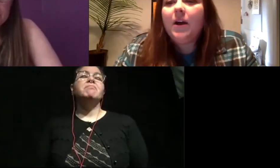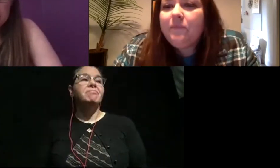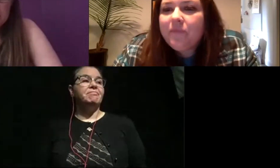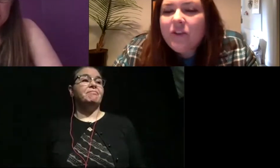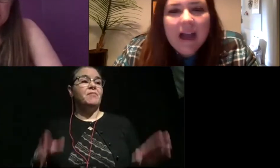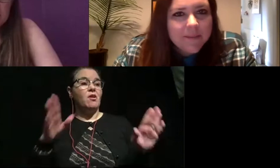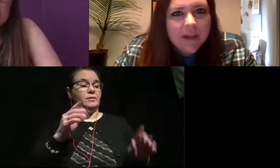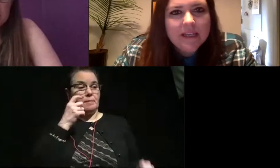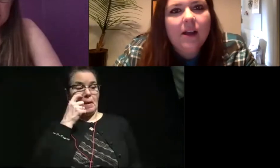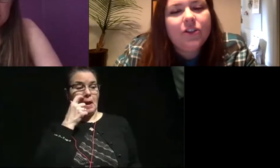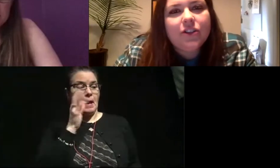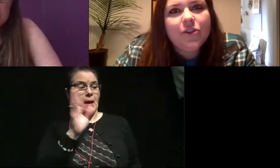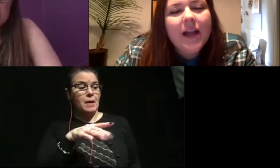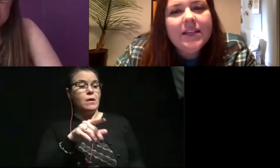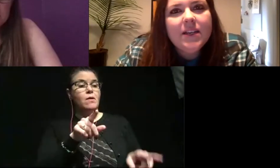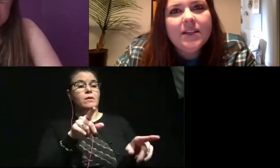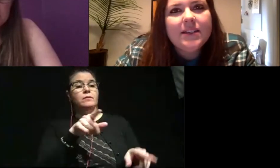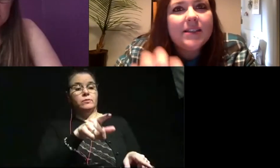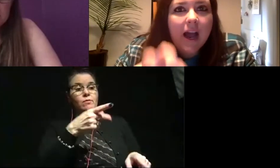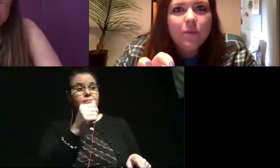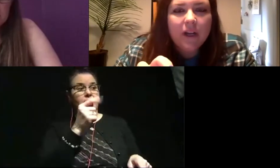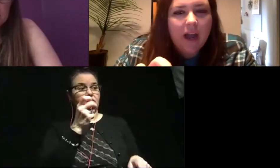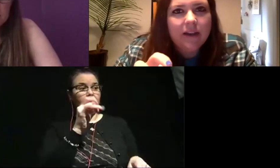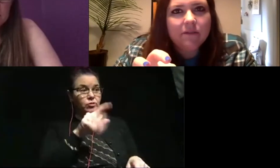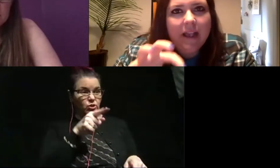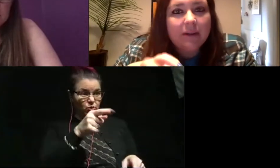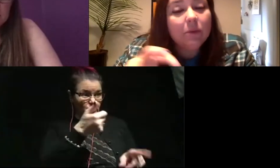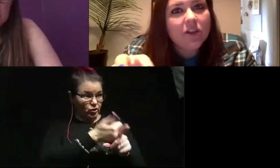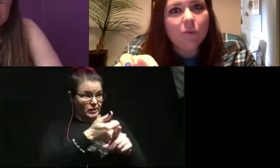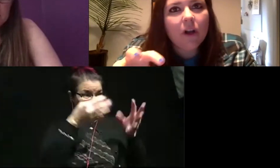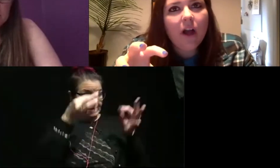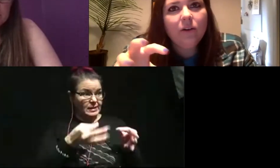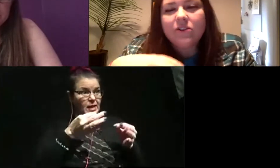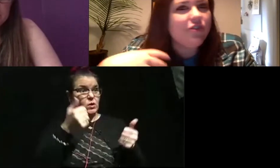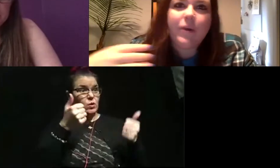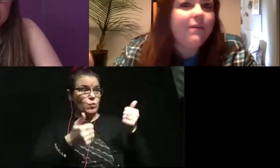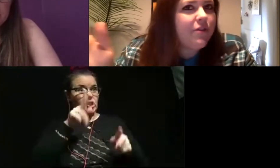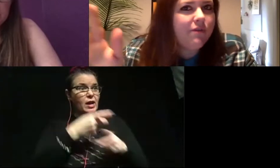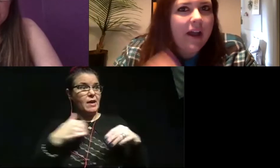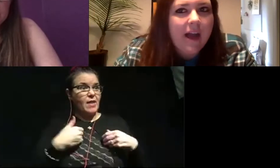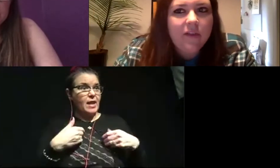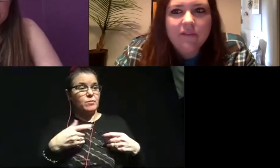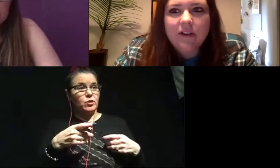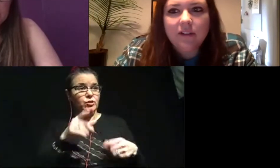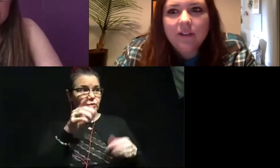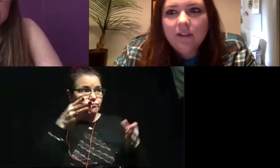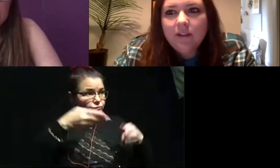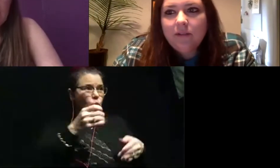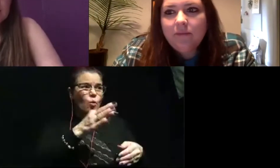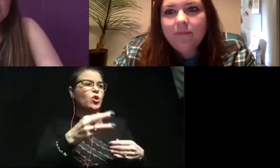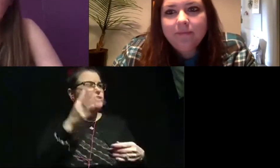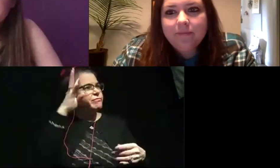Awesome. So as a paleontologist, do you get to decide what kind of animals that you work on, or is it just whatever you find out in the field?